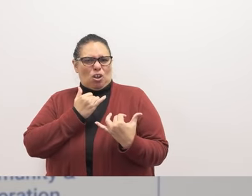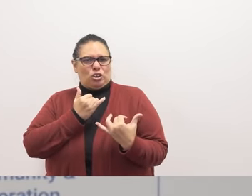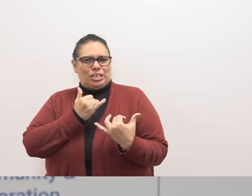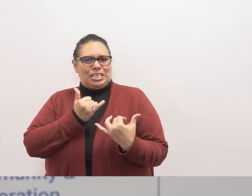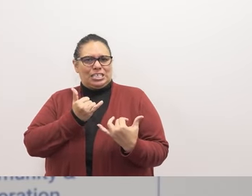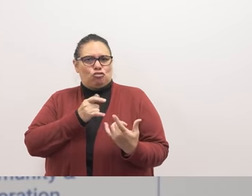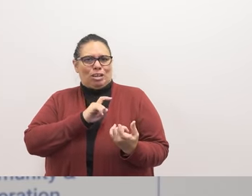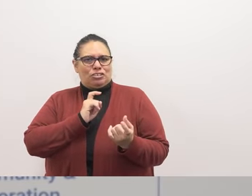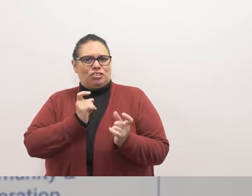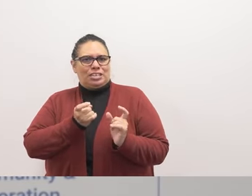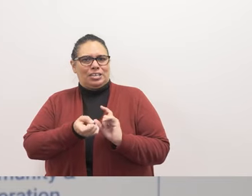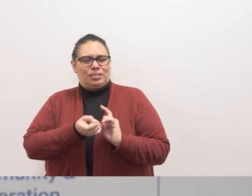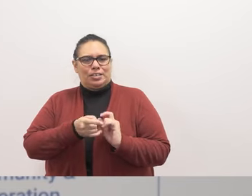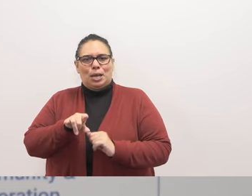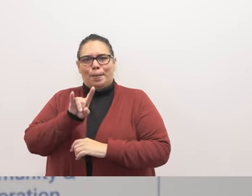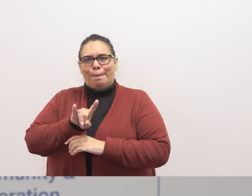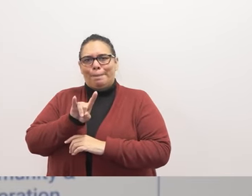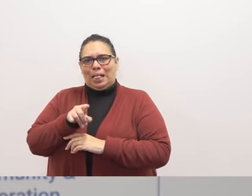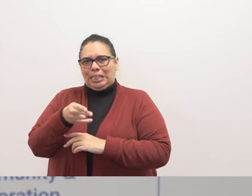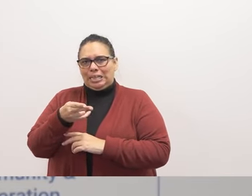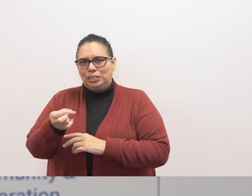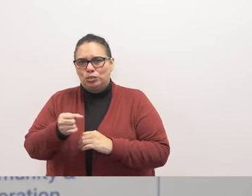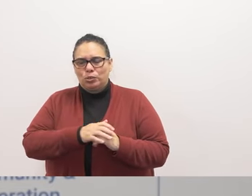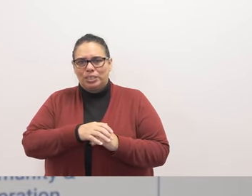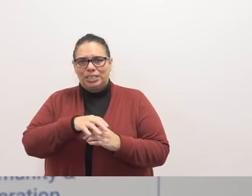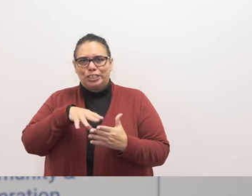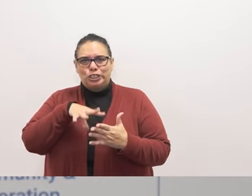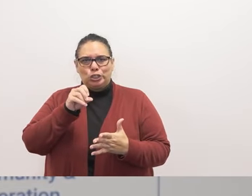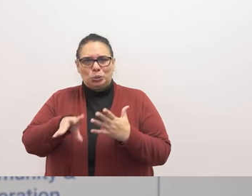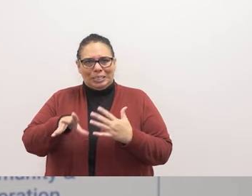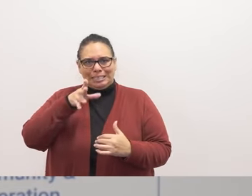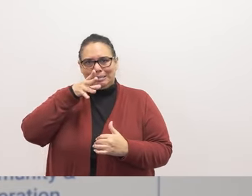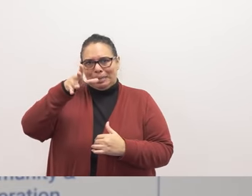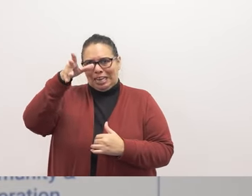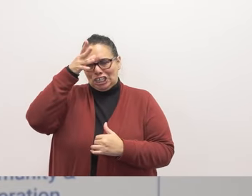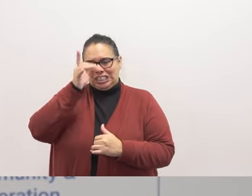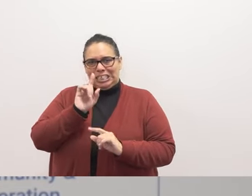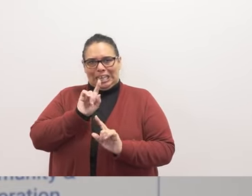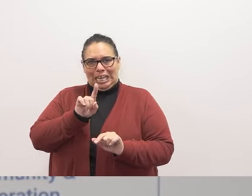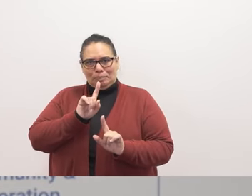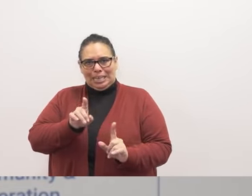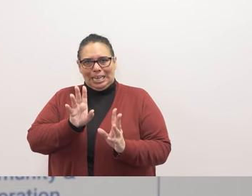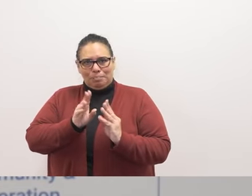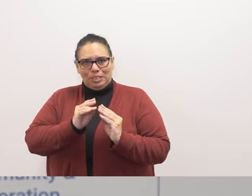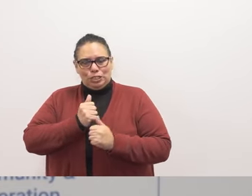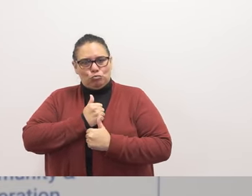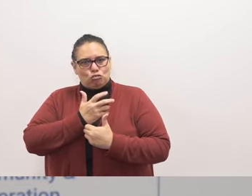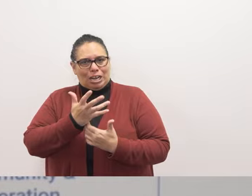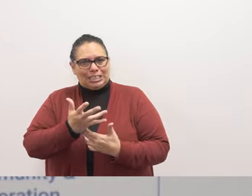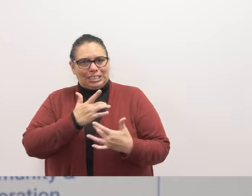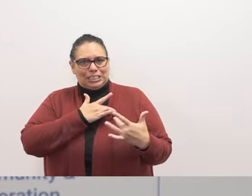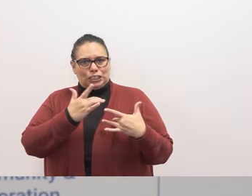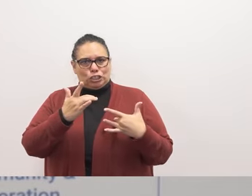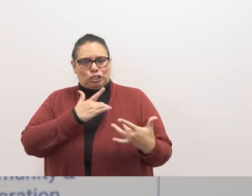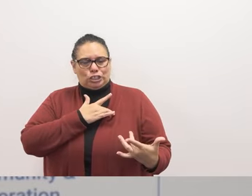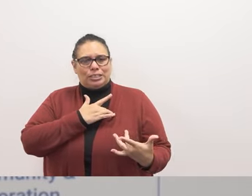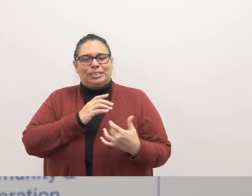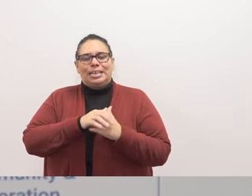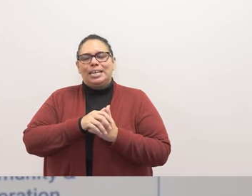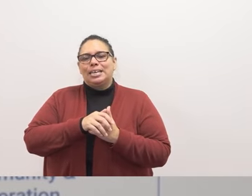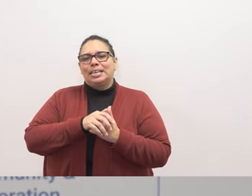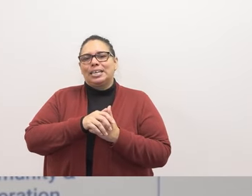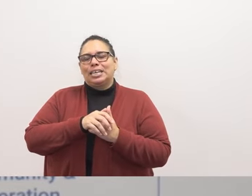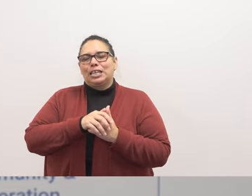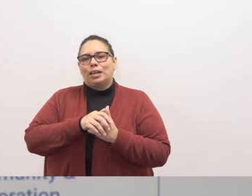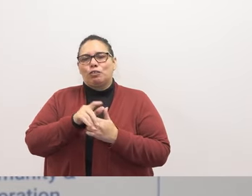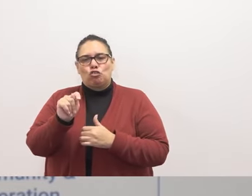transformation of poly high school students parents have come to our meetings to express their concerns with the conditions of the restrooms and school